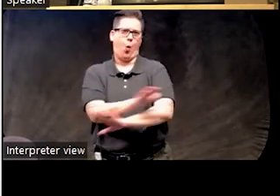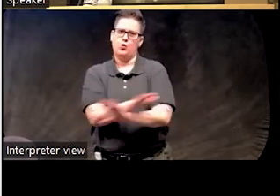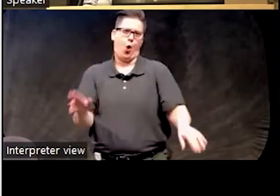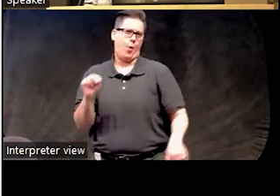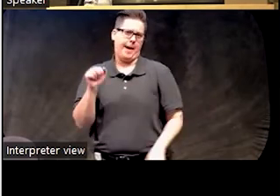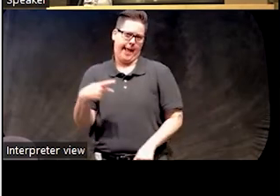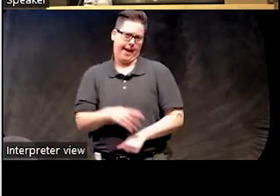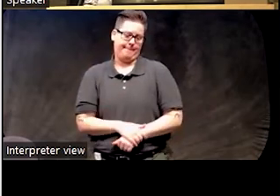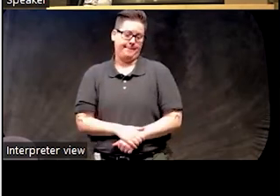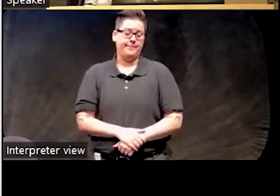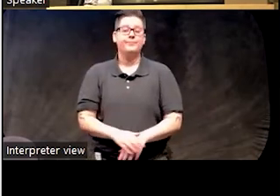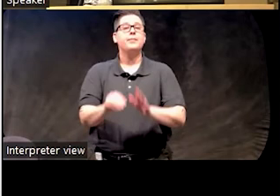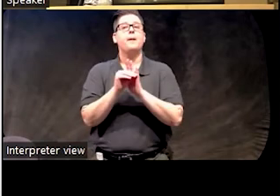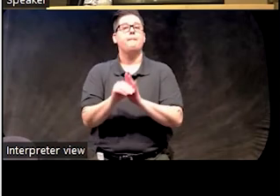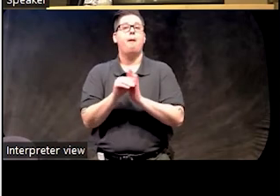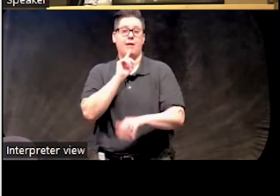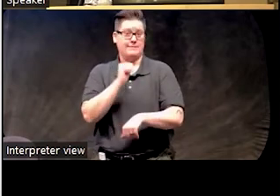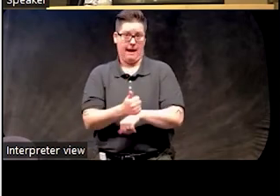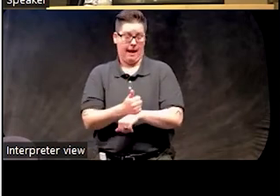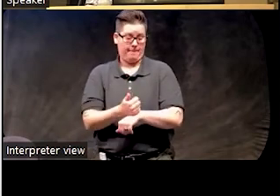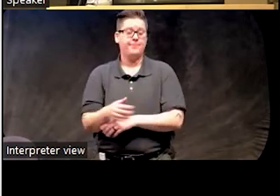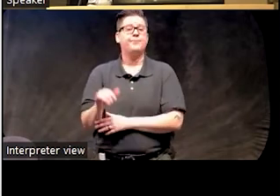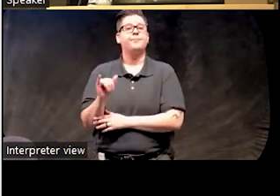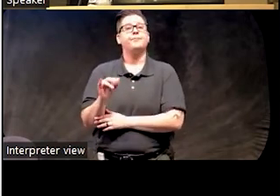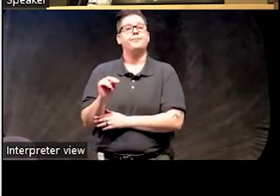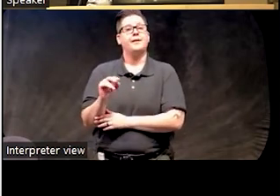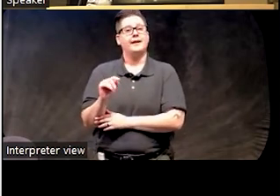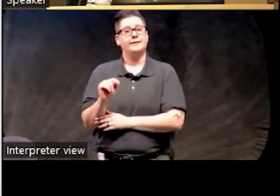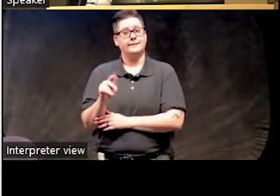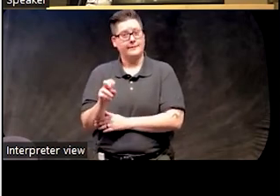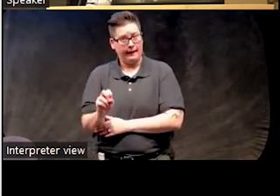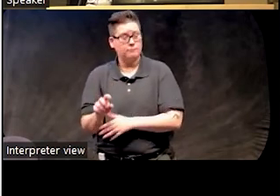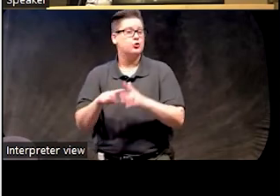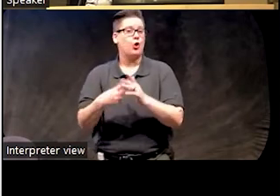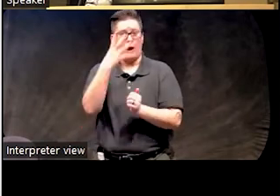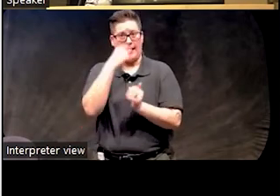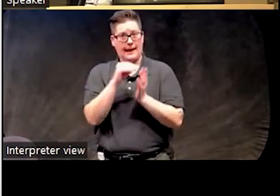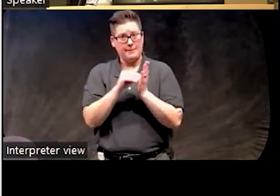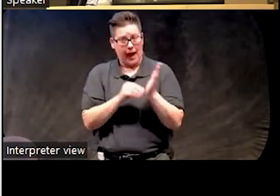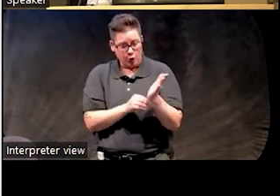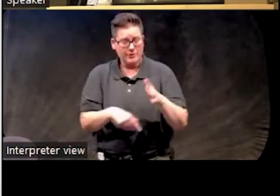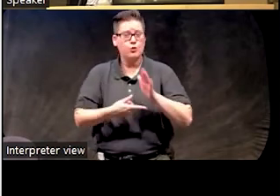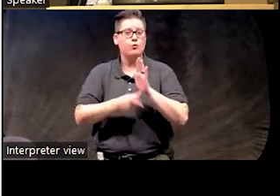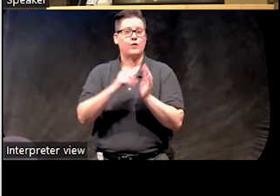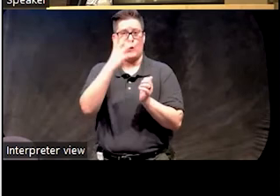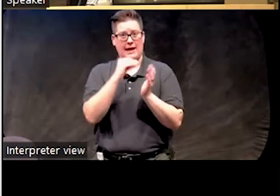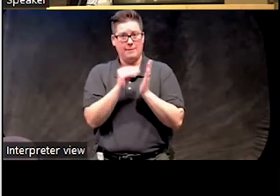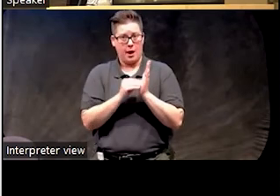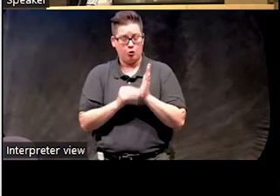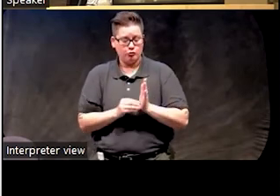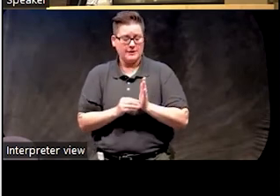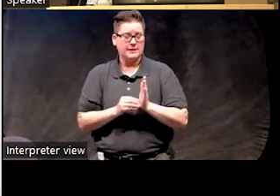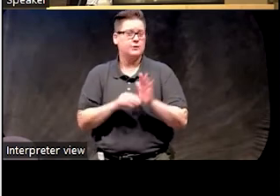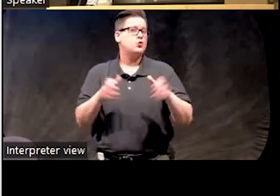So the way the model is set up, you do the intake. People start with their sleep diaries. You review the sleep diaries and